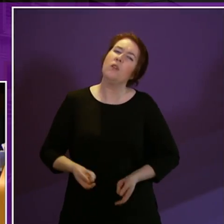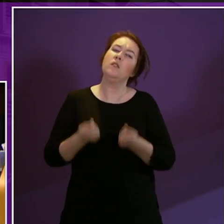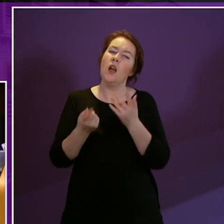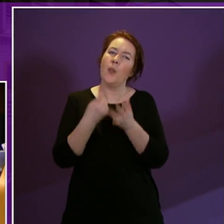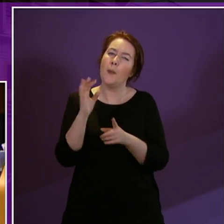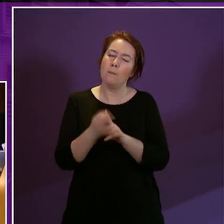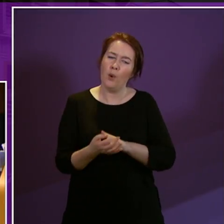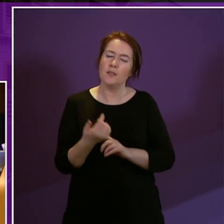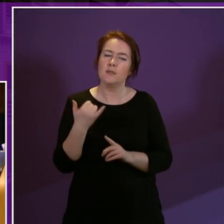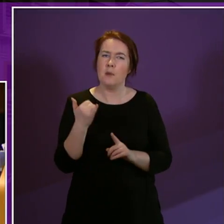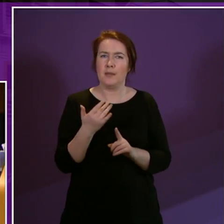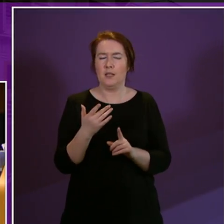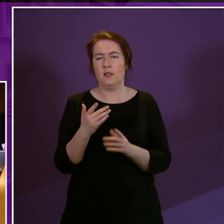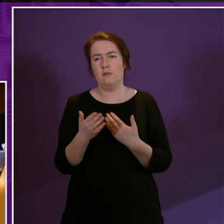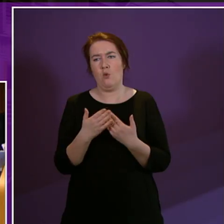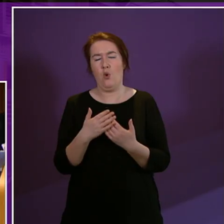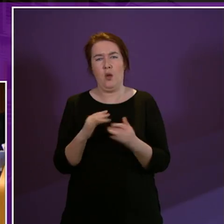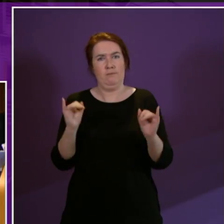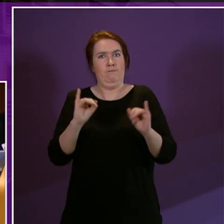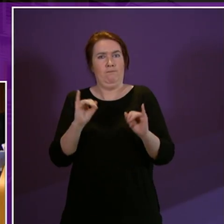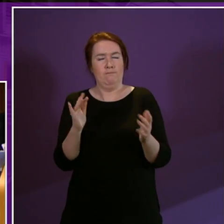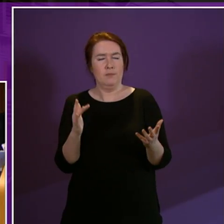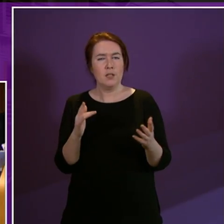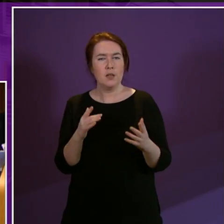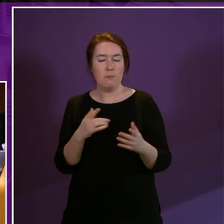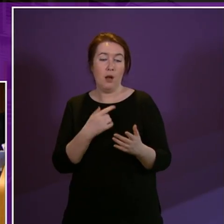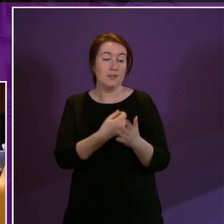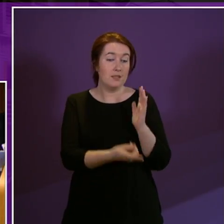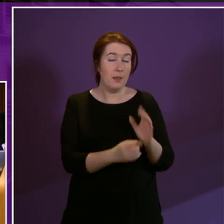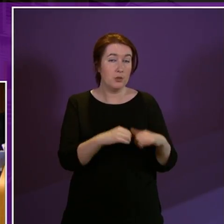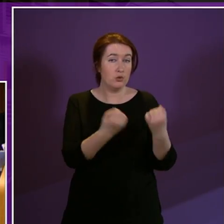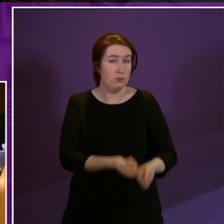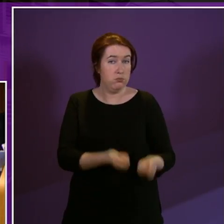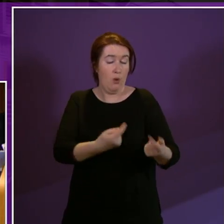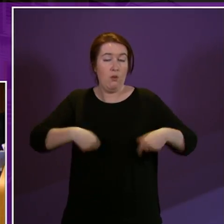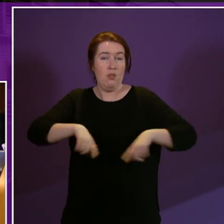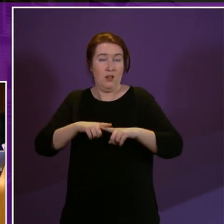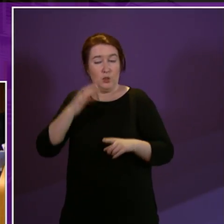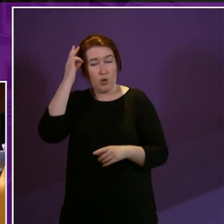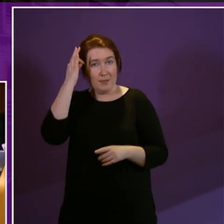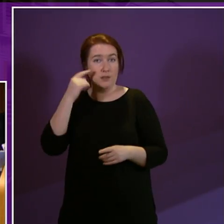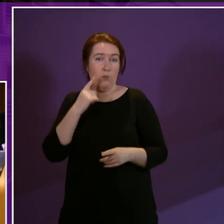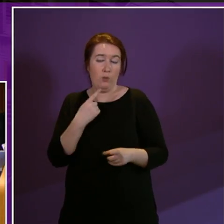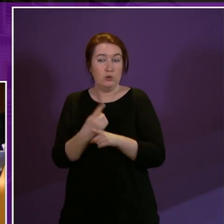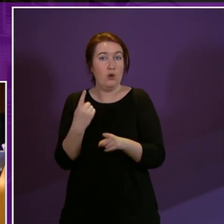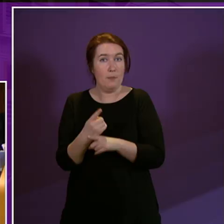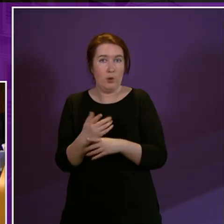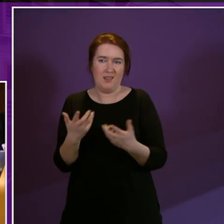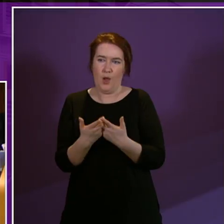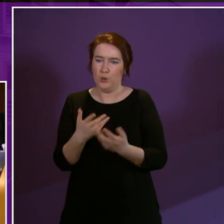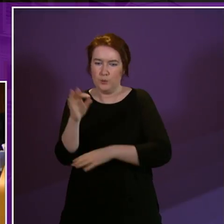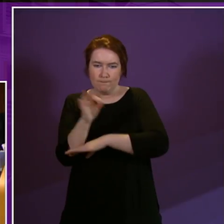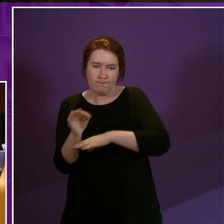point which is perhaps a little bit more controversial which disability groups raised with us in committee when we were talking about designing